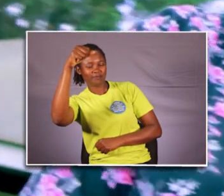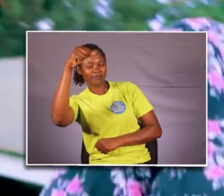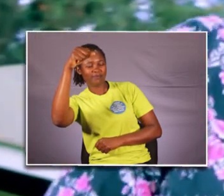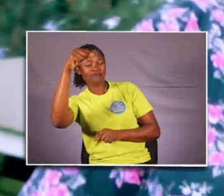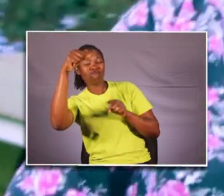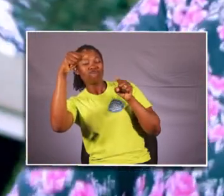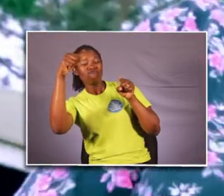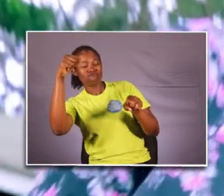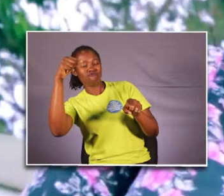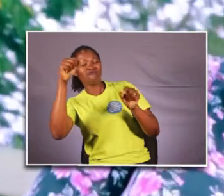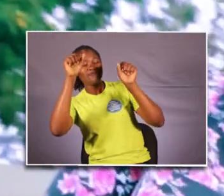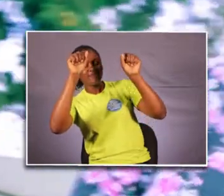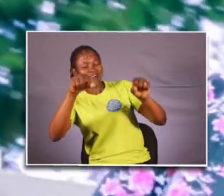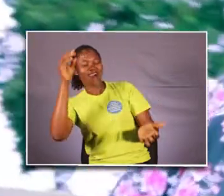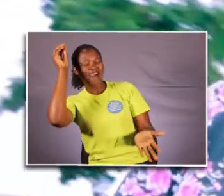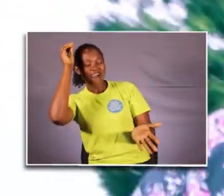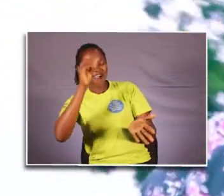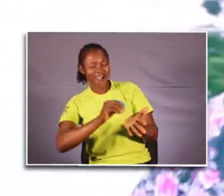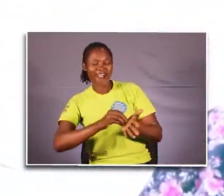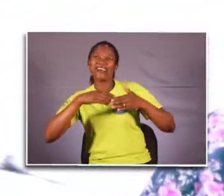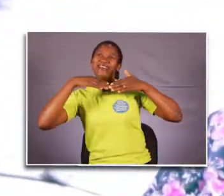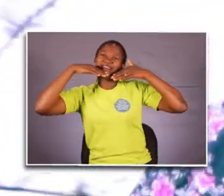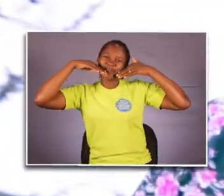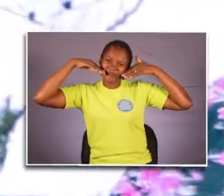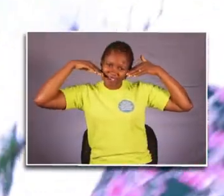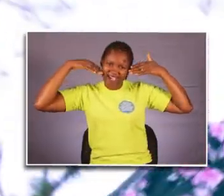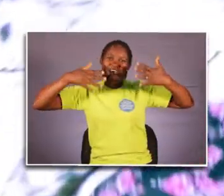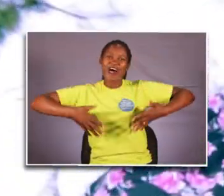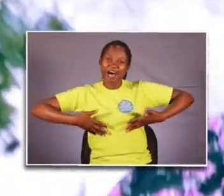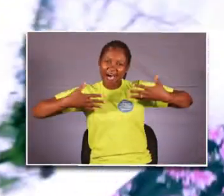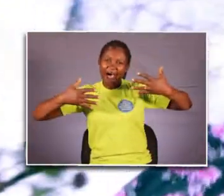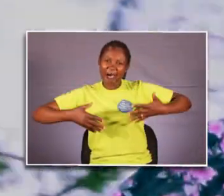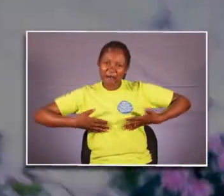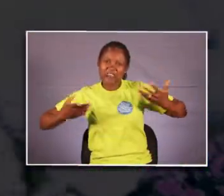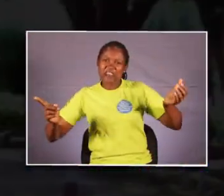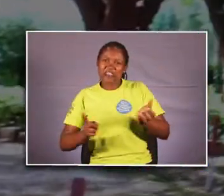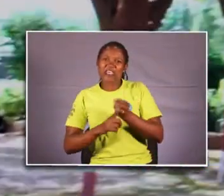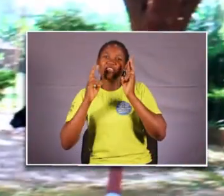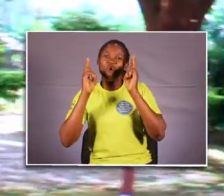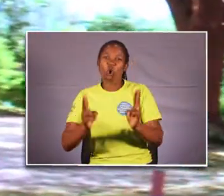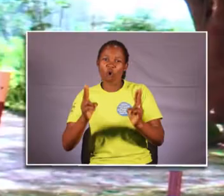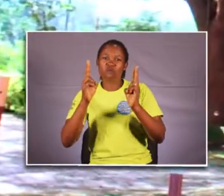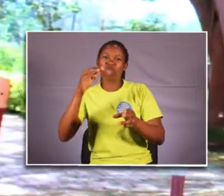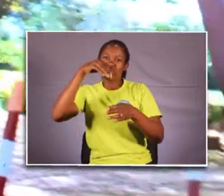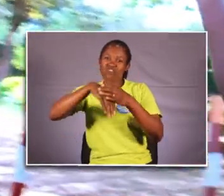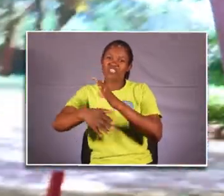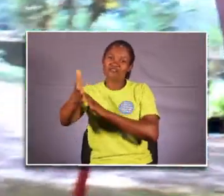You will have a reason to smile as you begin to find hope in God in every situation that you go through.